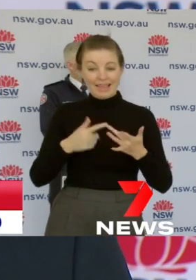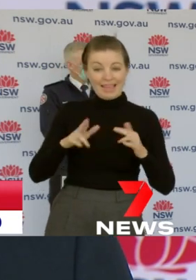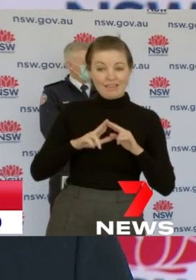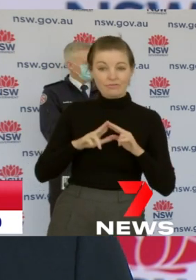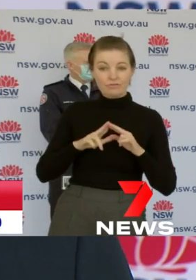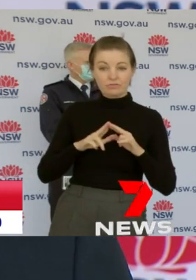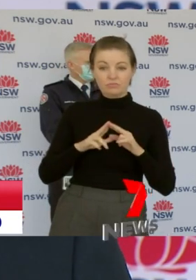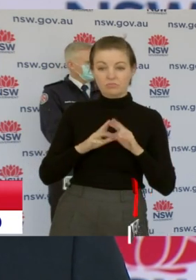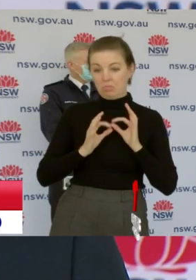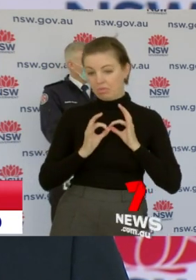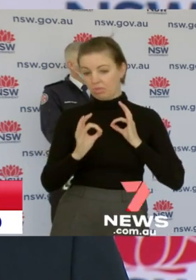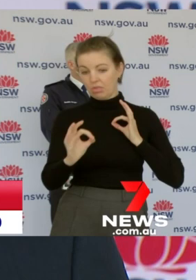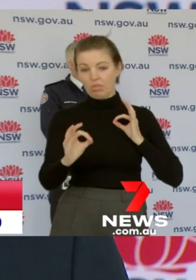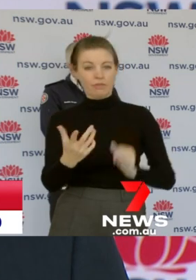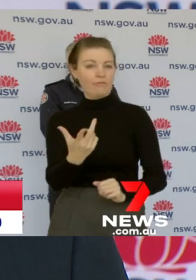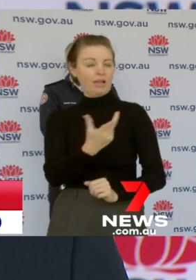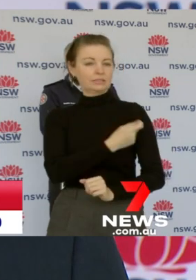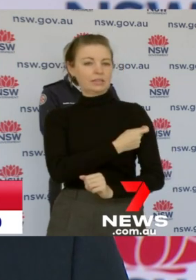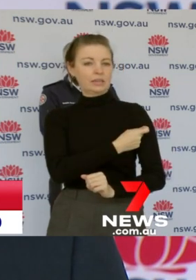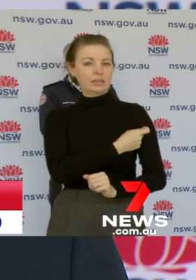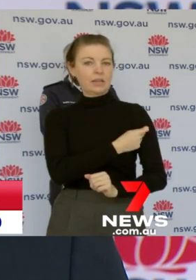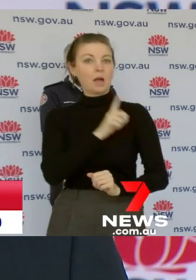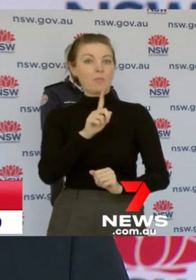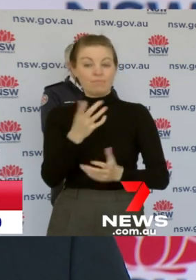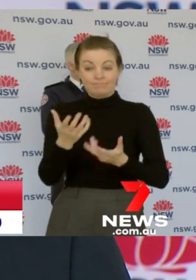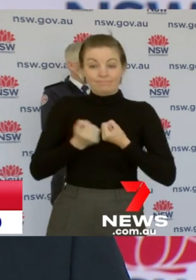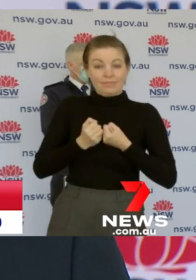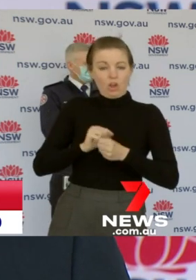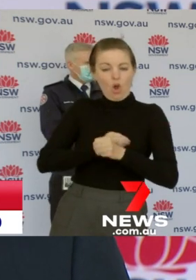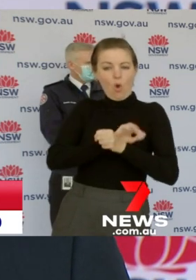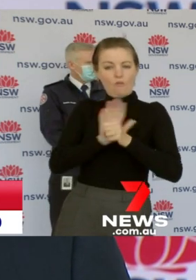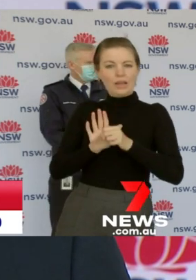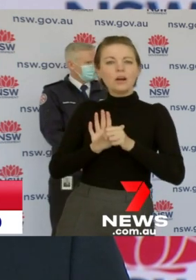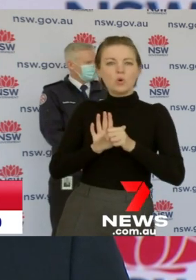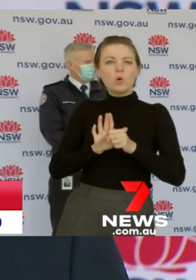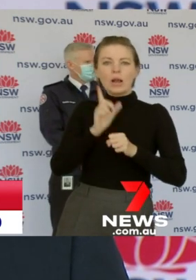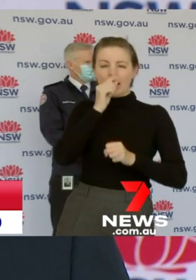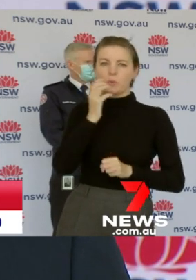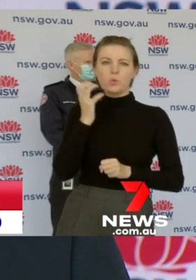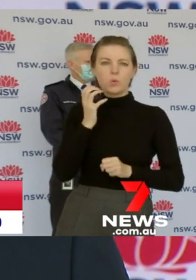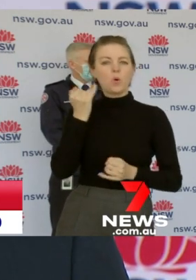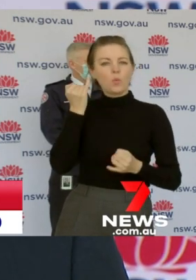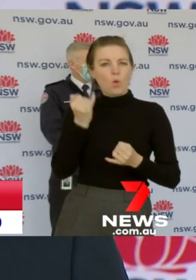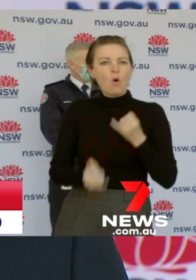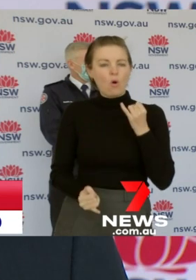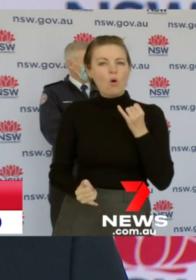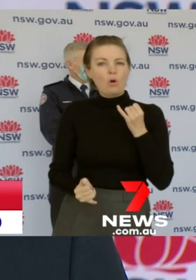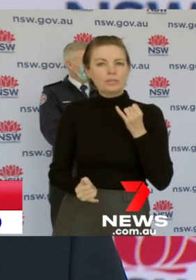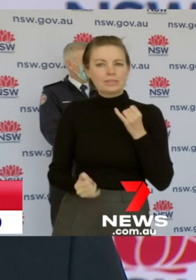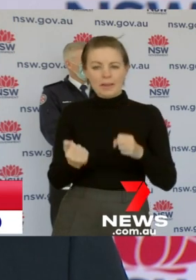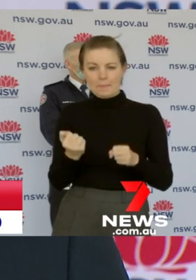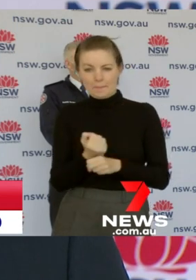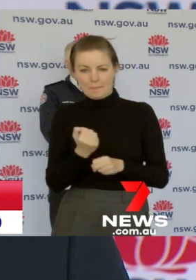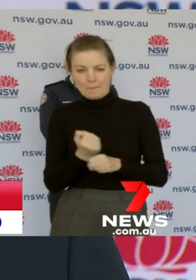they may suffer from long COVID or from symptoms that would actually make it more difficult to be able to have